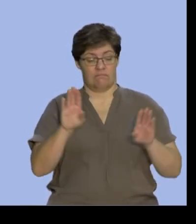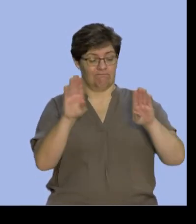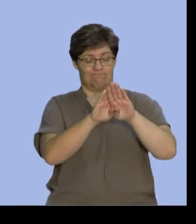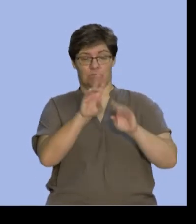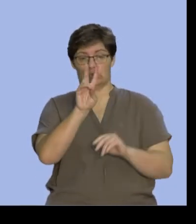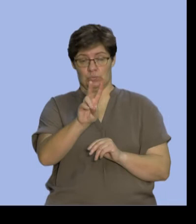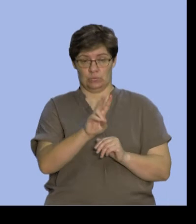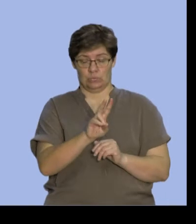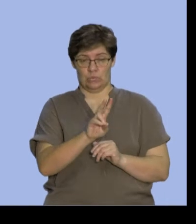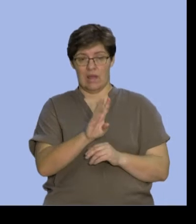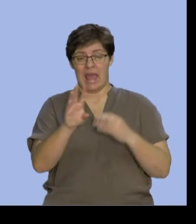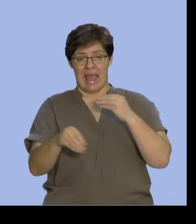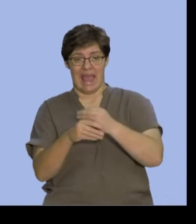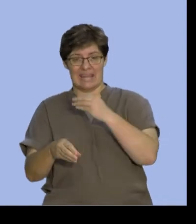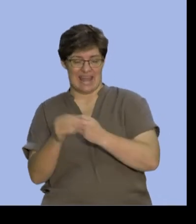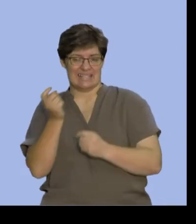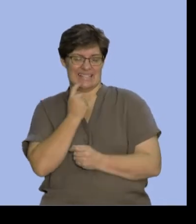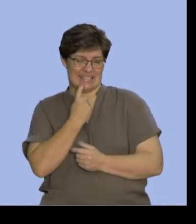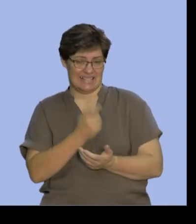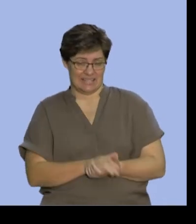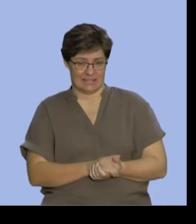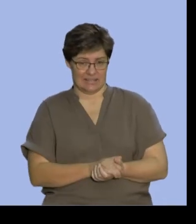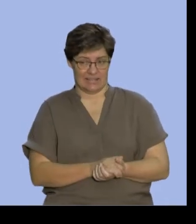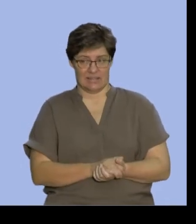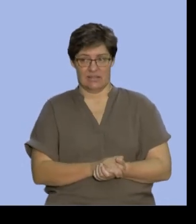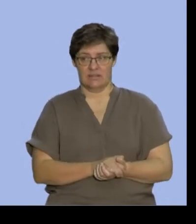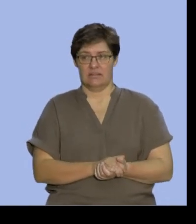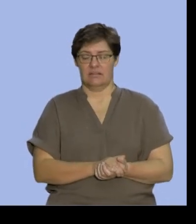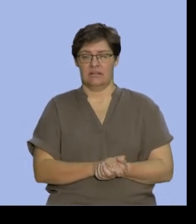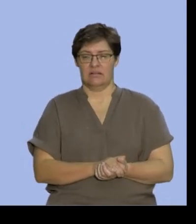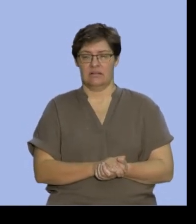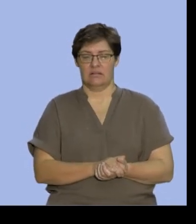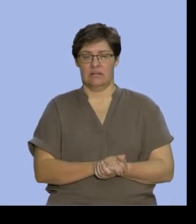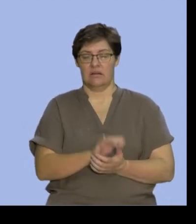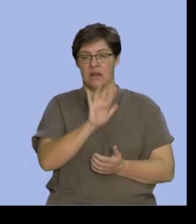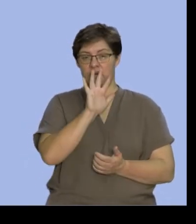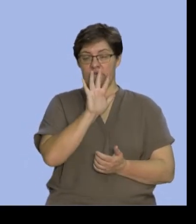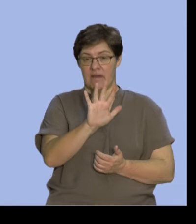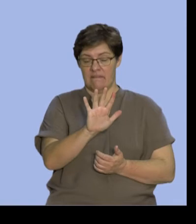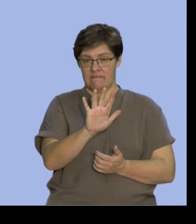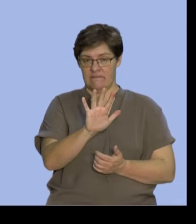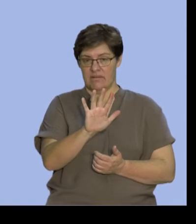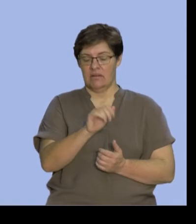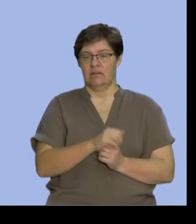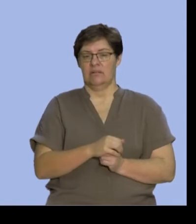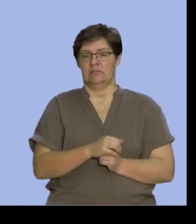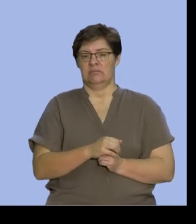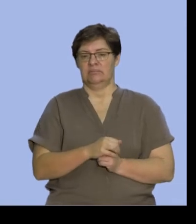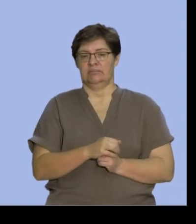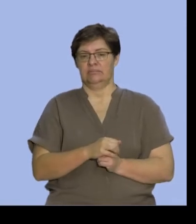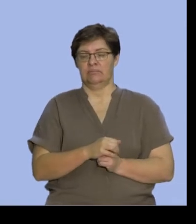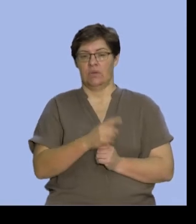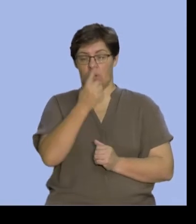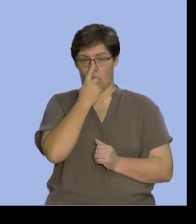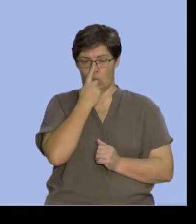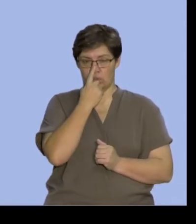you can add those in quite easily. So we recognize that five had broken an arm and a nose.